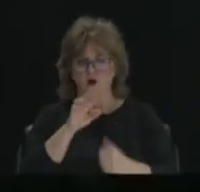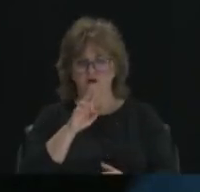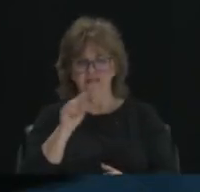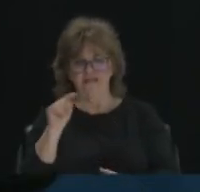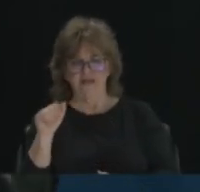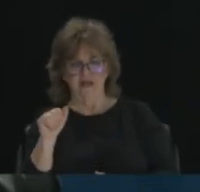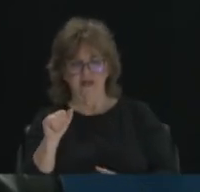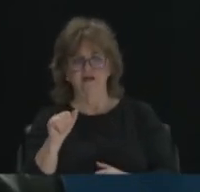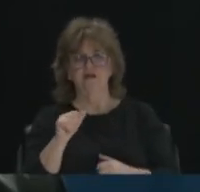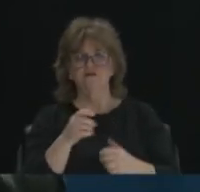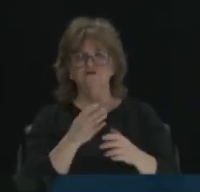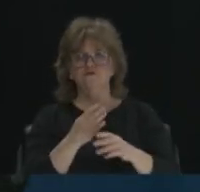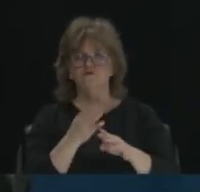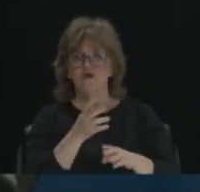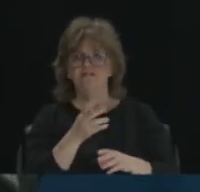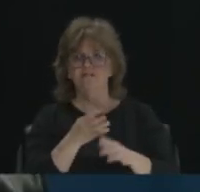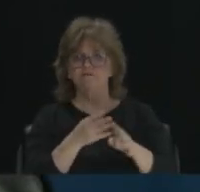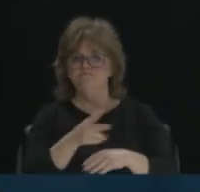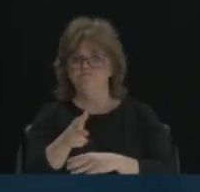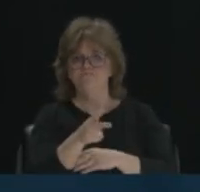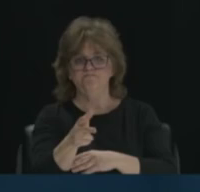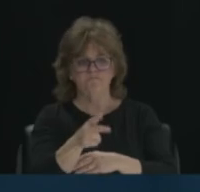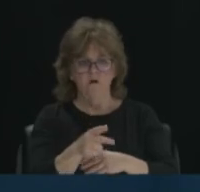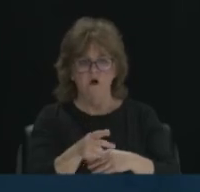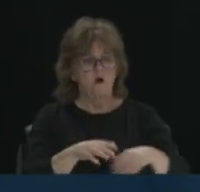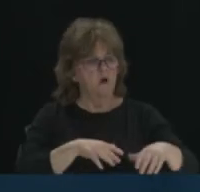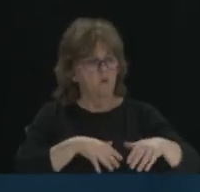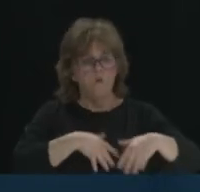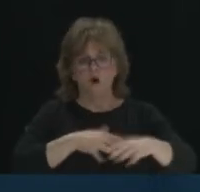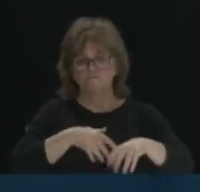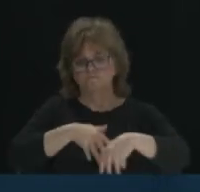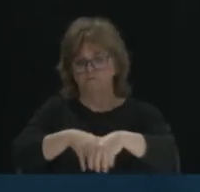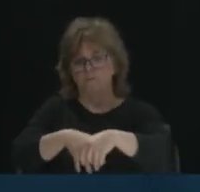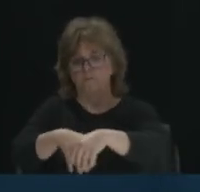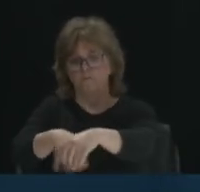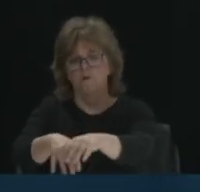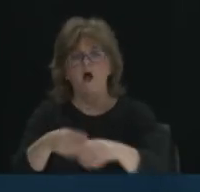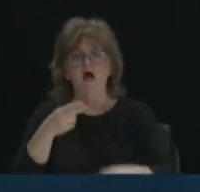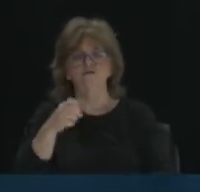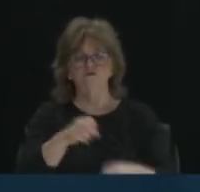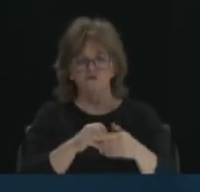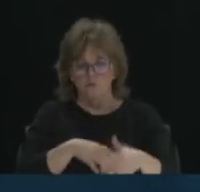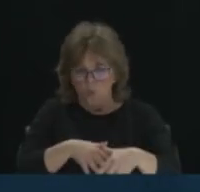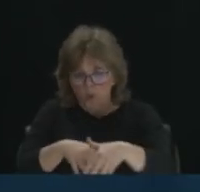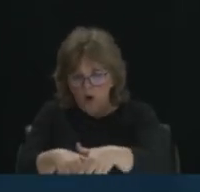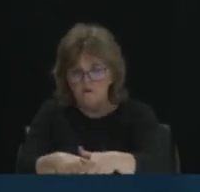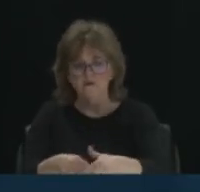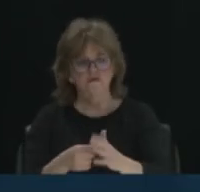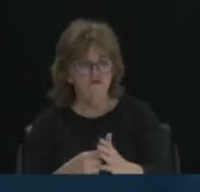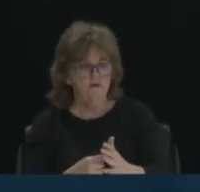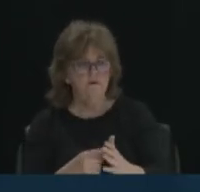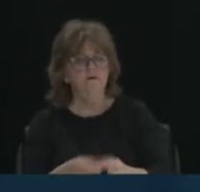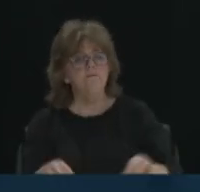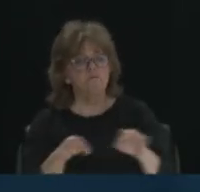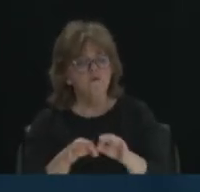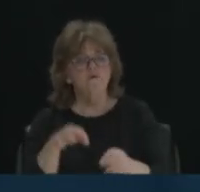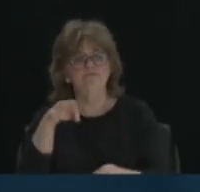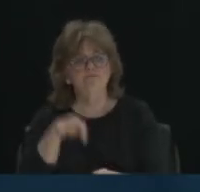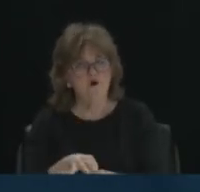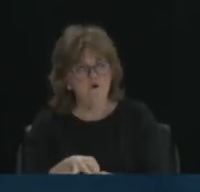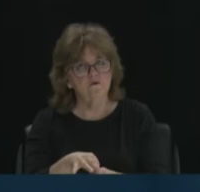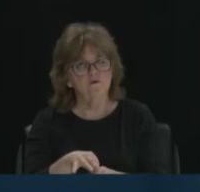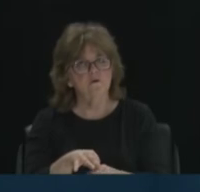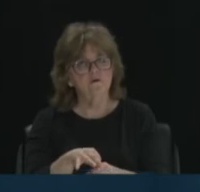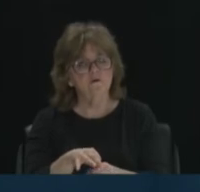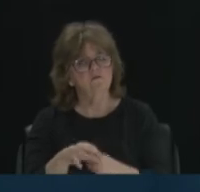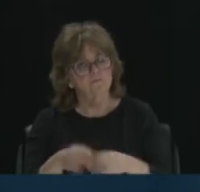over to the polls to vote. Showing our high school students the importance of being first-time voters, showing them the importance of being